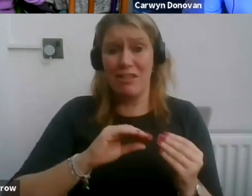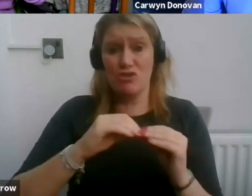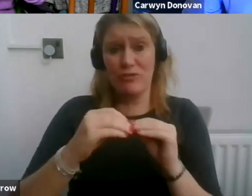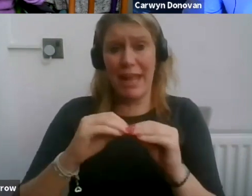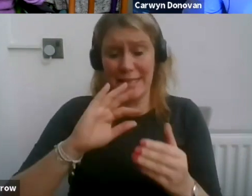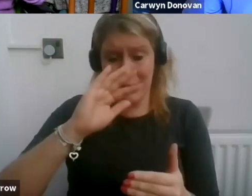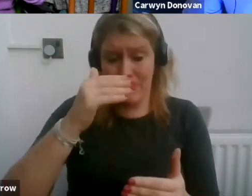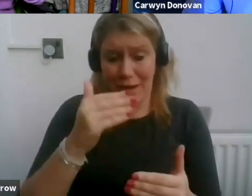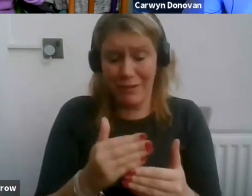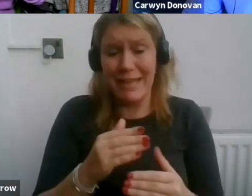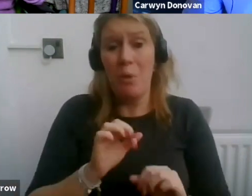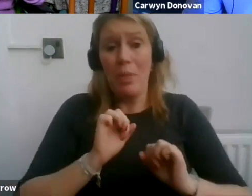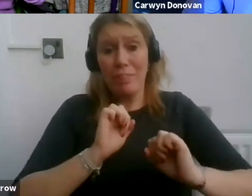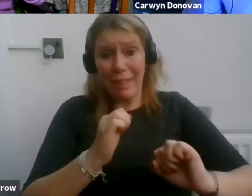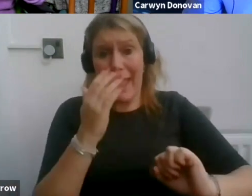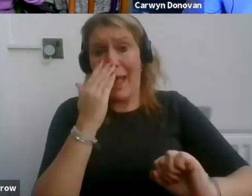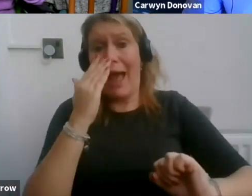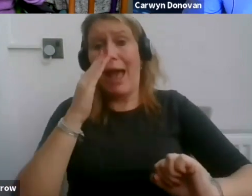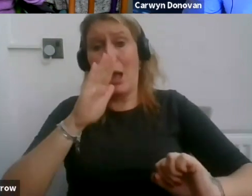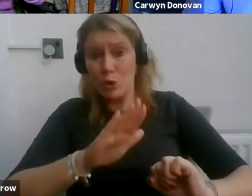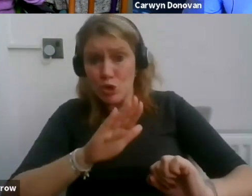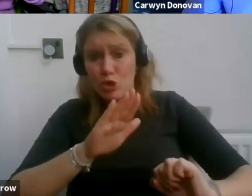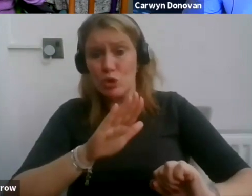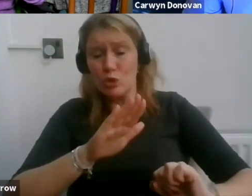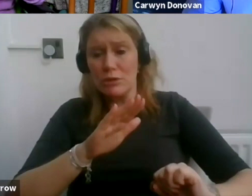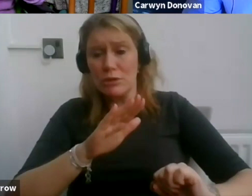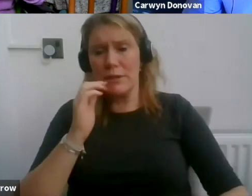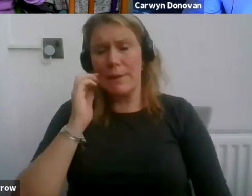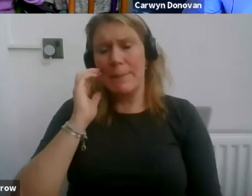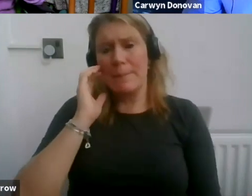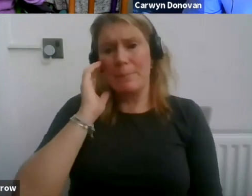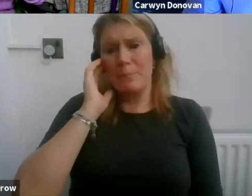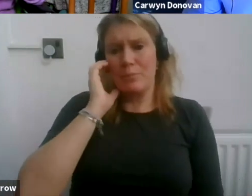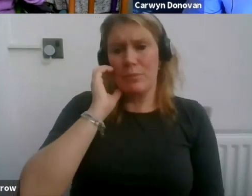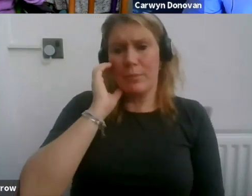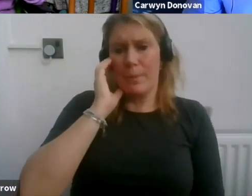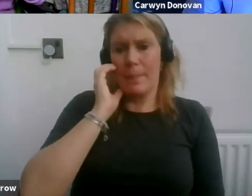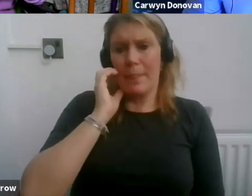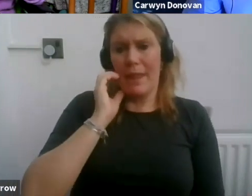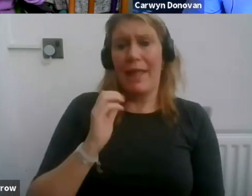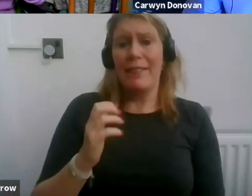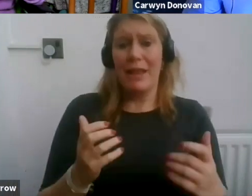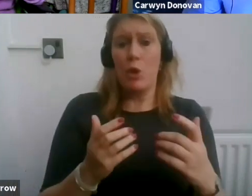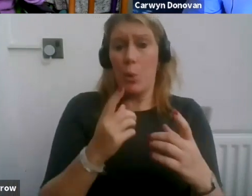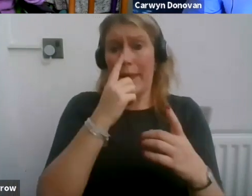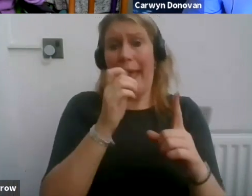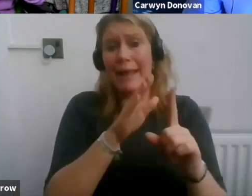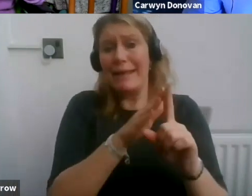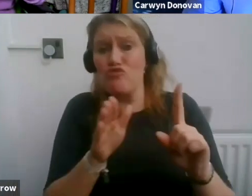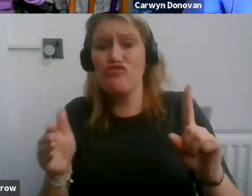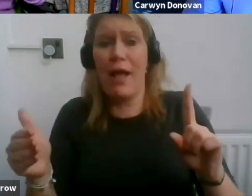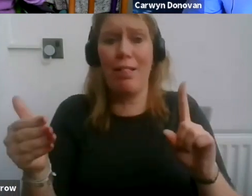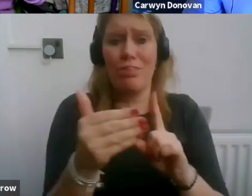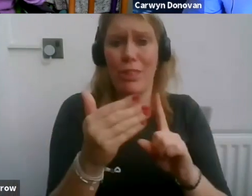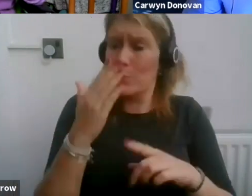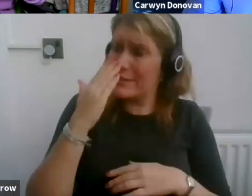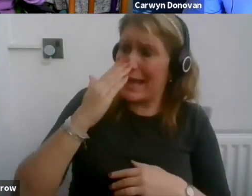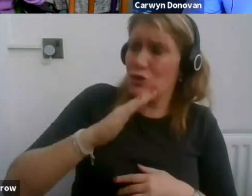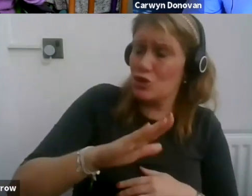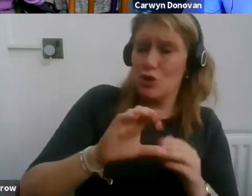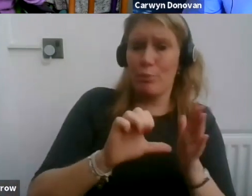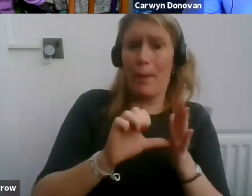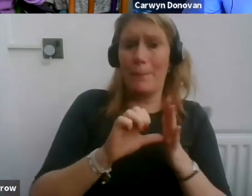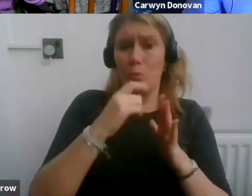and social and environmental barriers. But, you know, you can get around those. So, you know, I just found